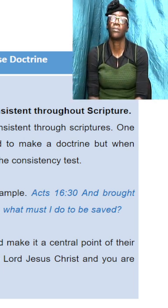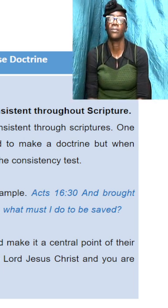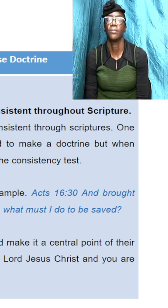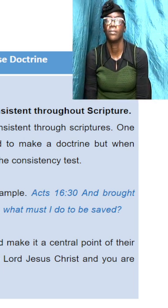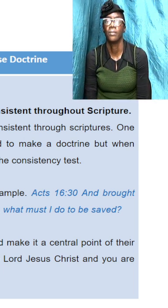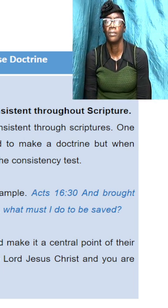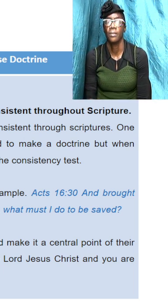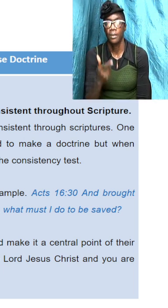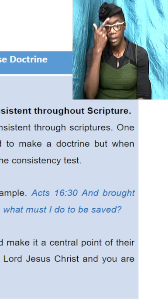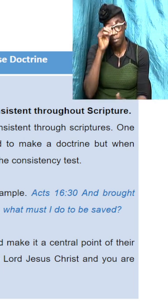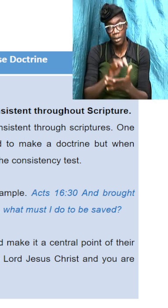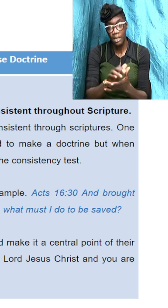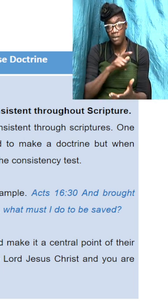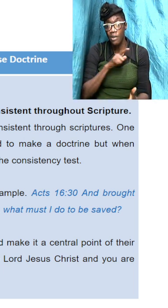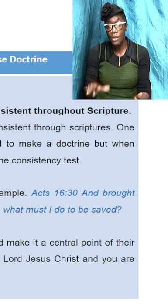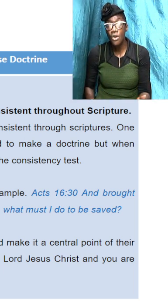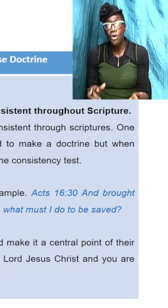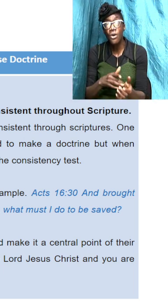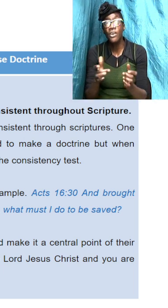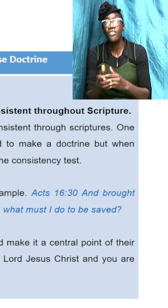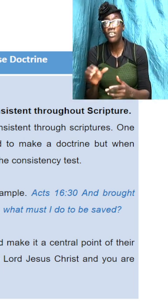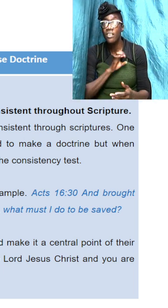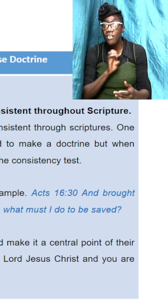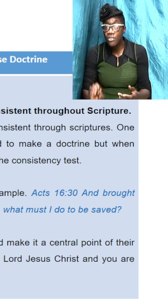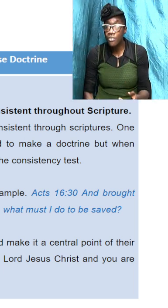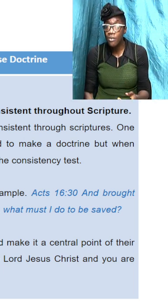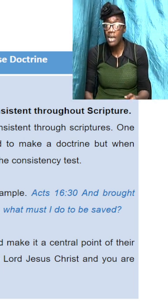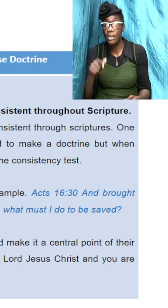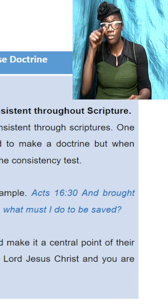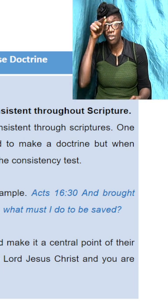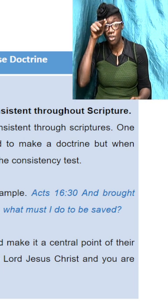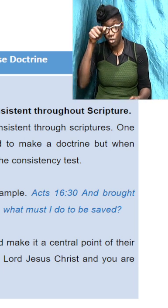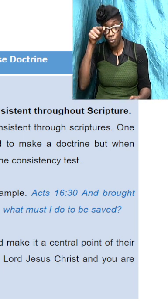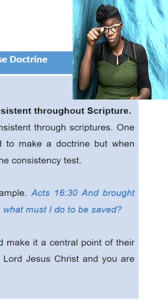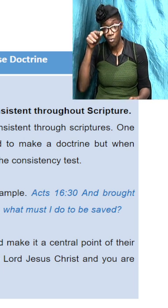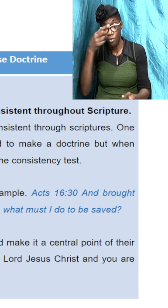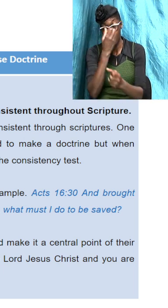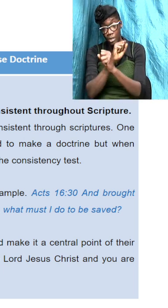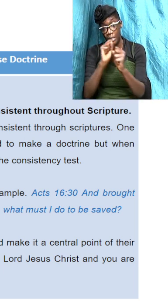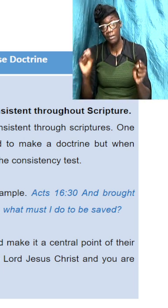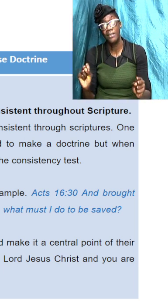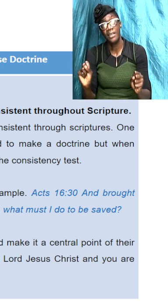believe on the Lord Jesus Christ and you are saved